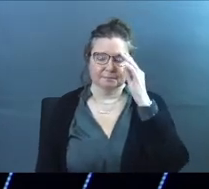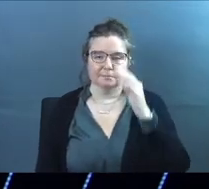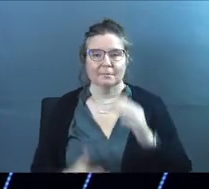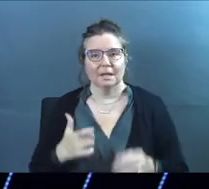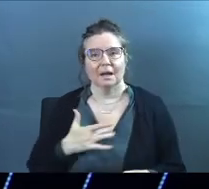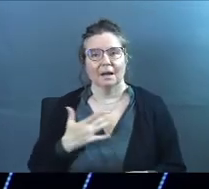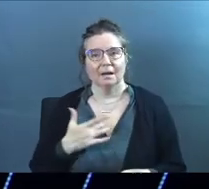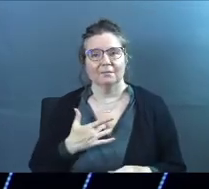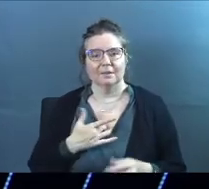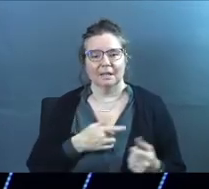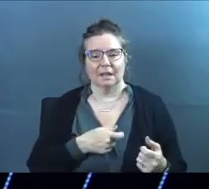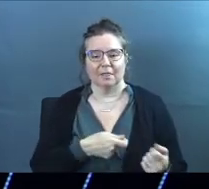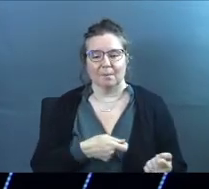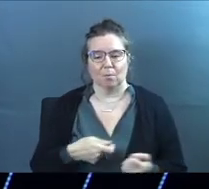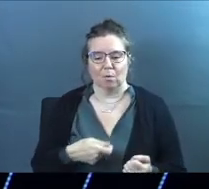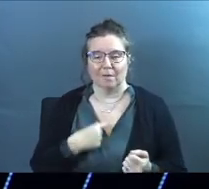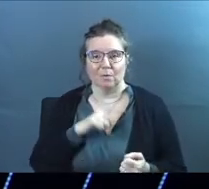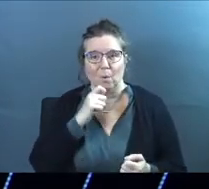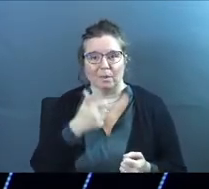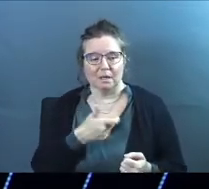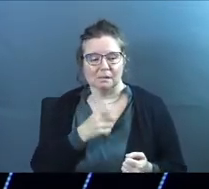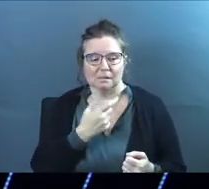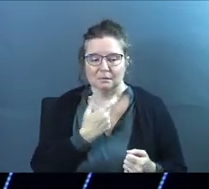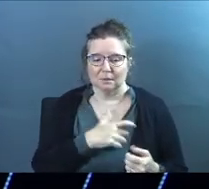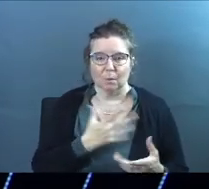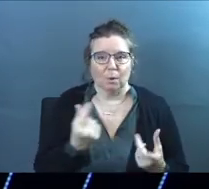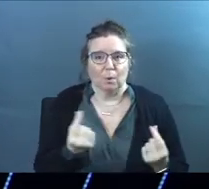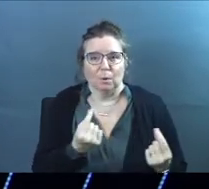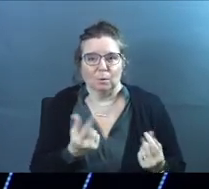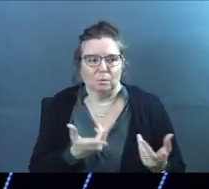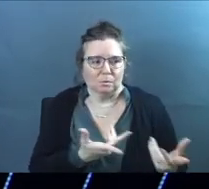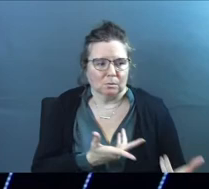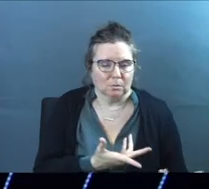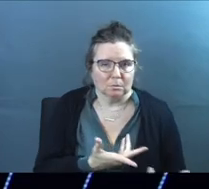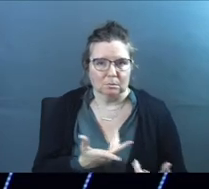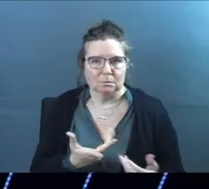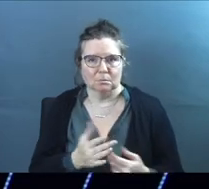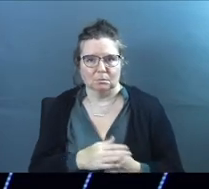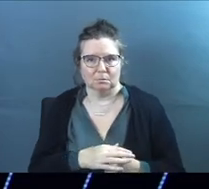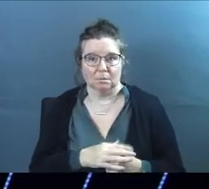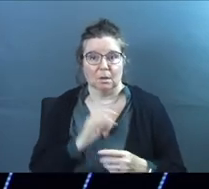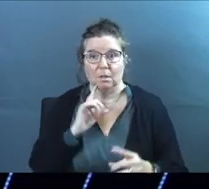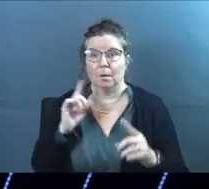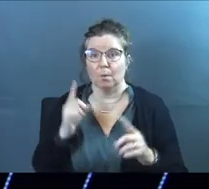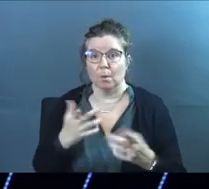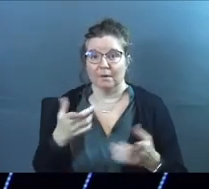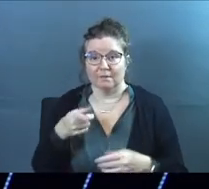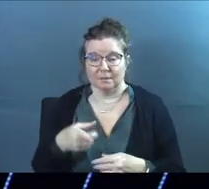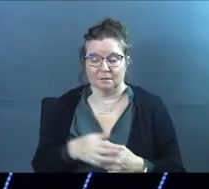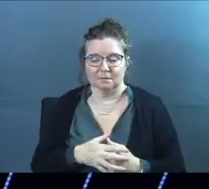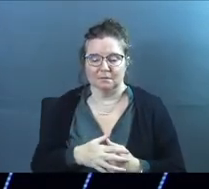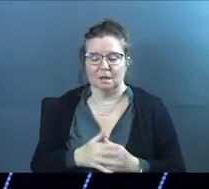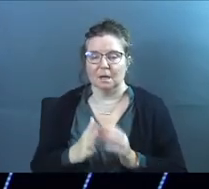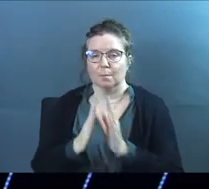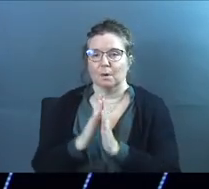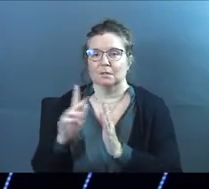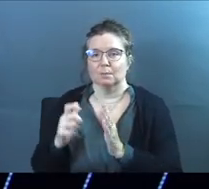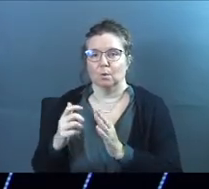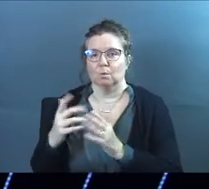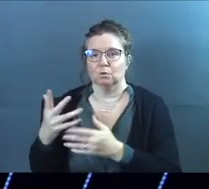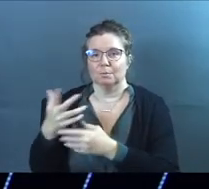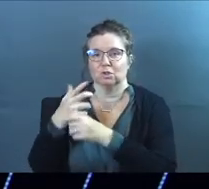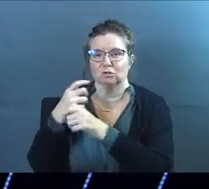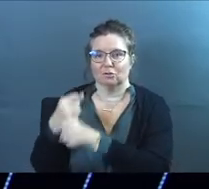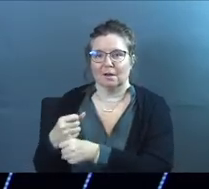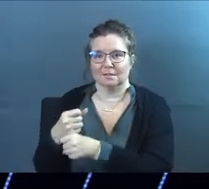Because I feel the pool of the old things. What do I do, God? The point of this is that prayer is supposed to bring